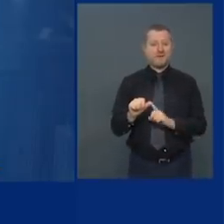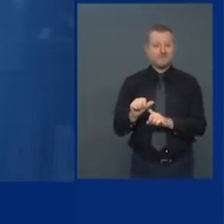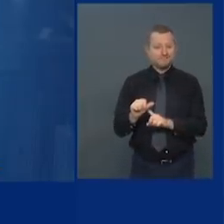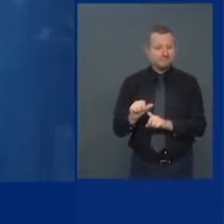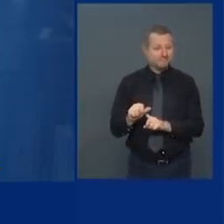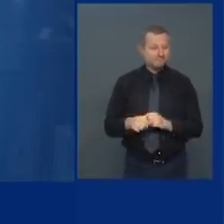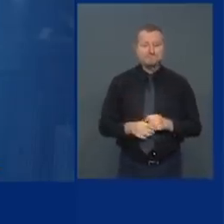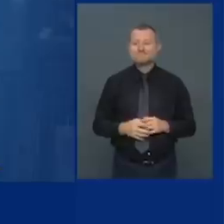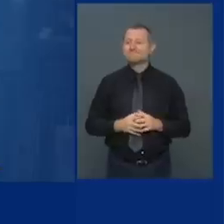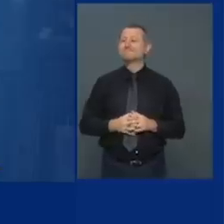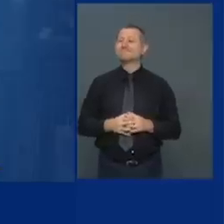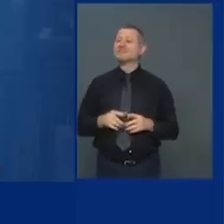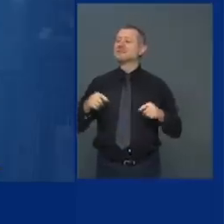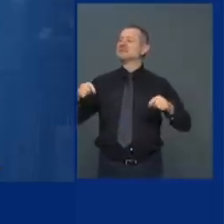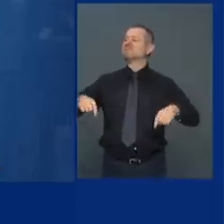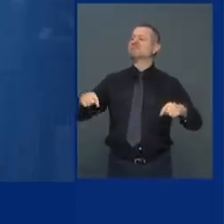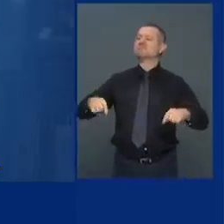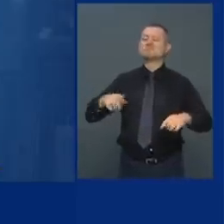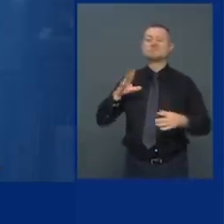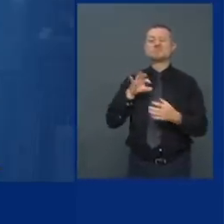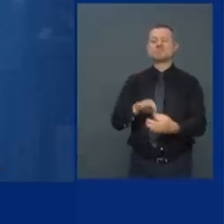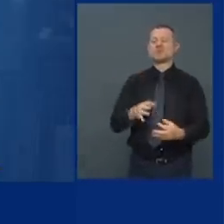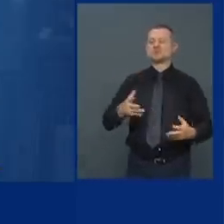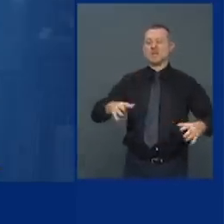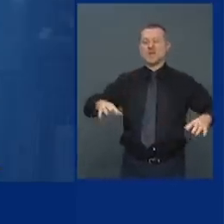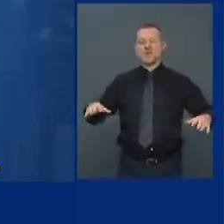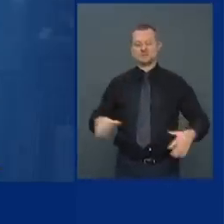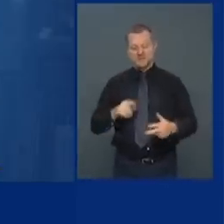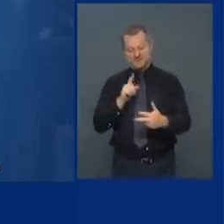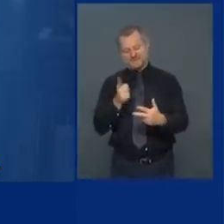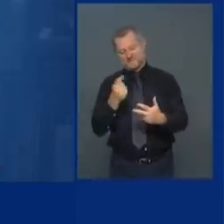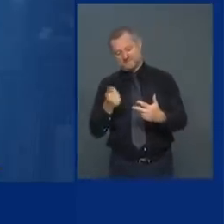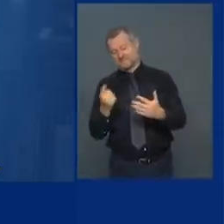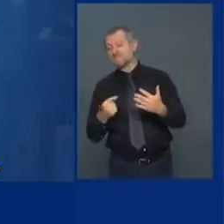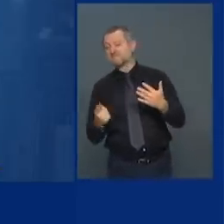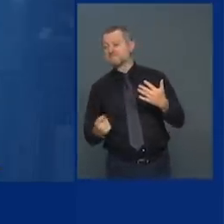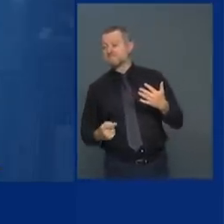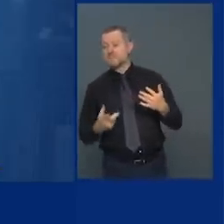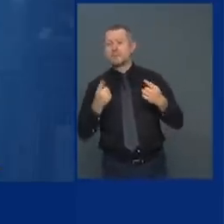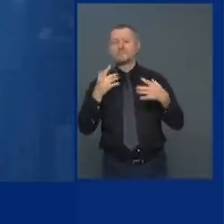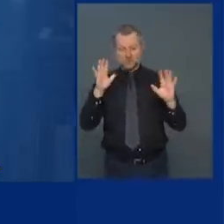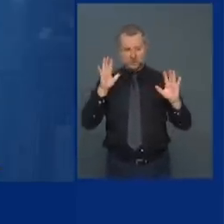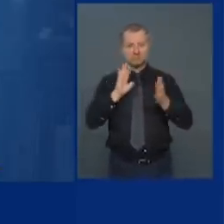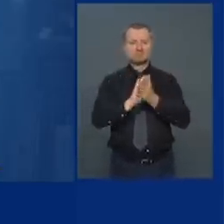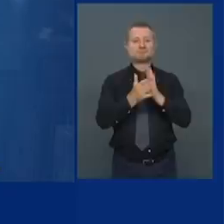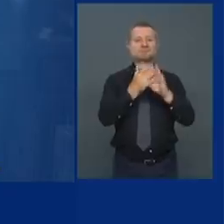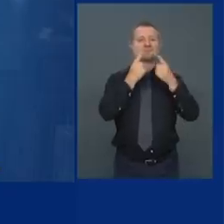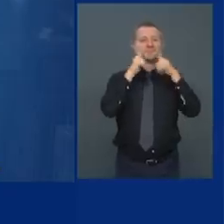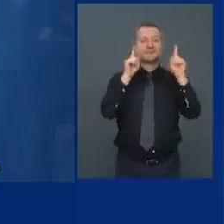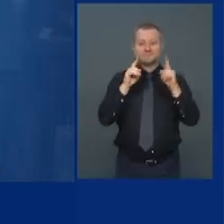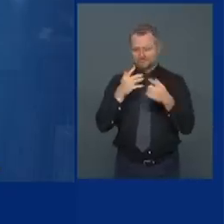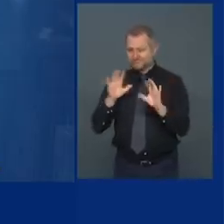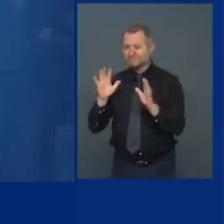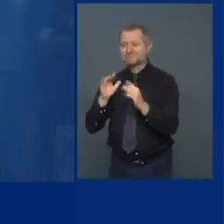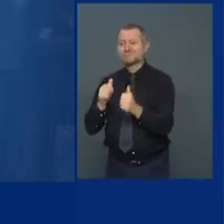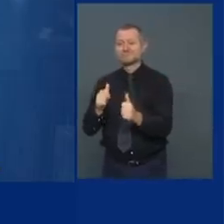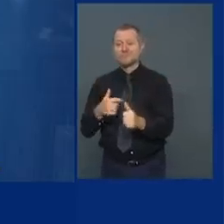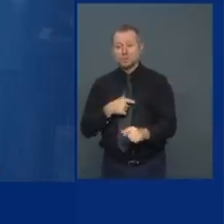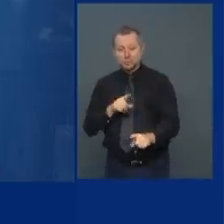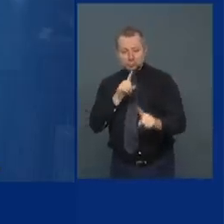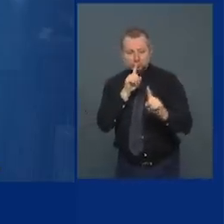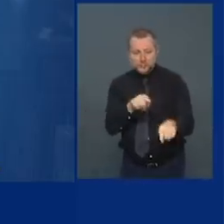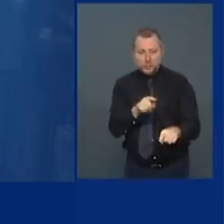doing things. Facts, accomplishing, doing things that are responsive to the problems you have identified.